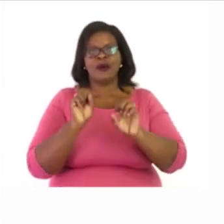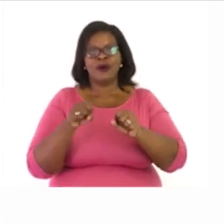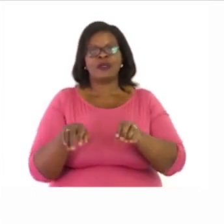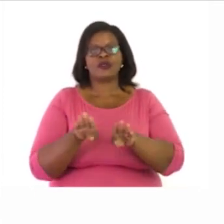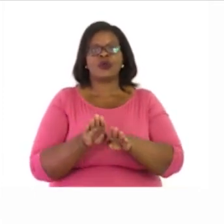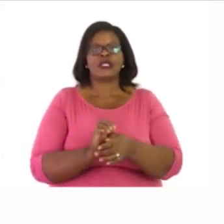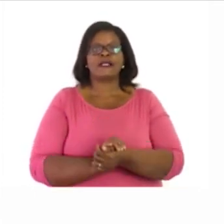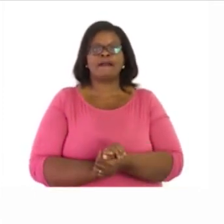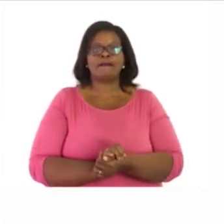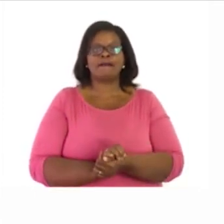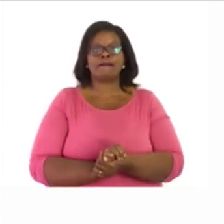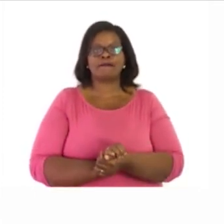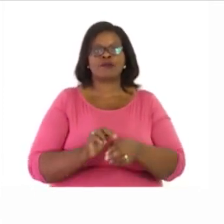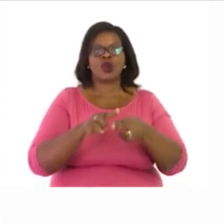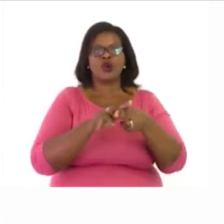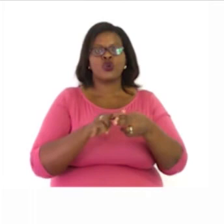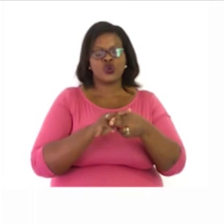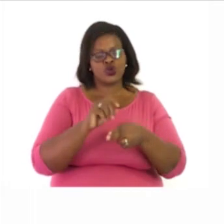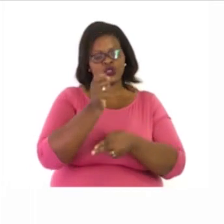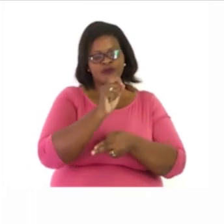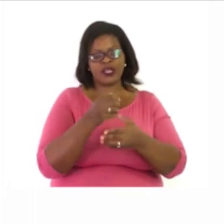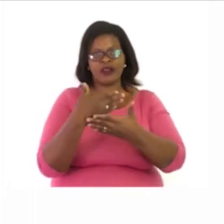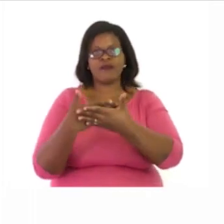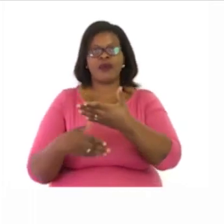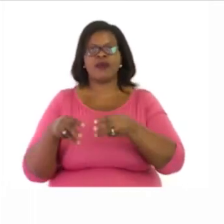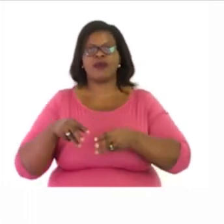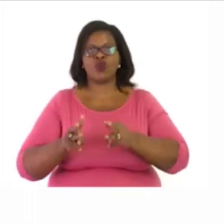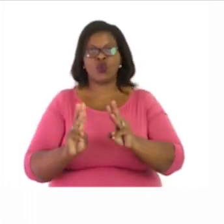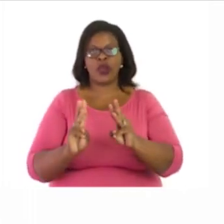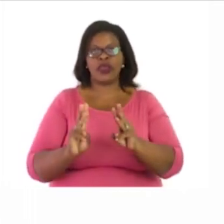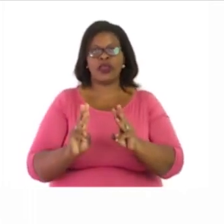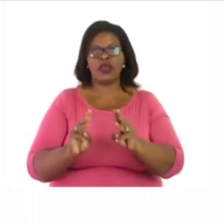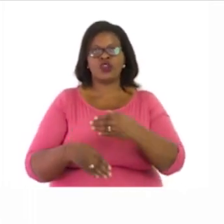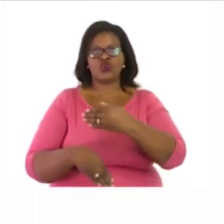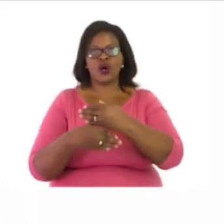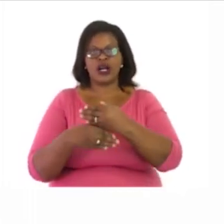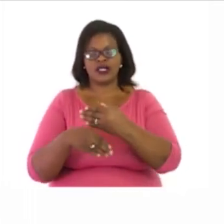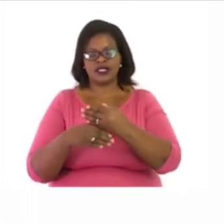Use pen and paper mode to add the following numbers.